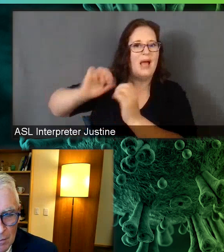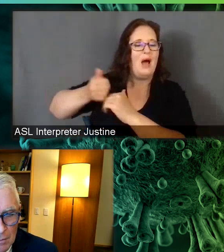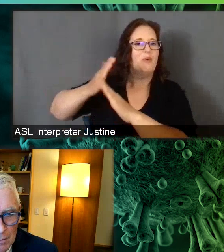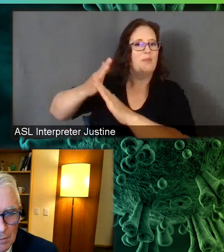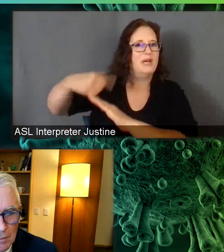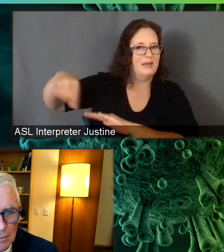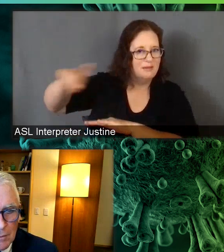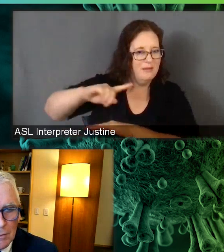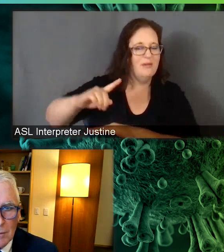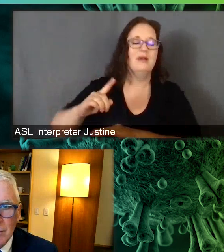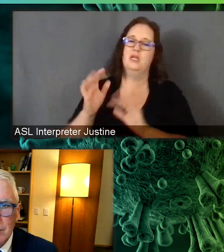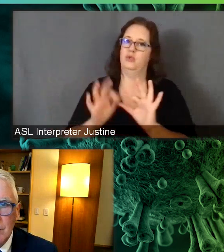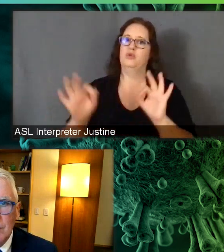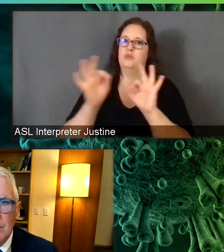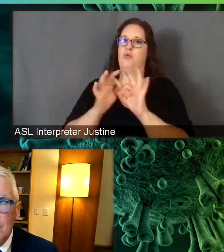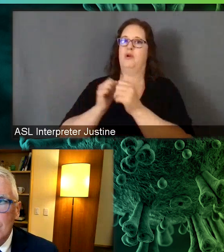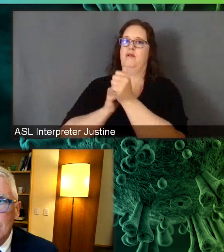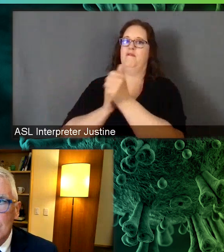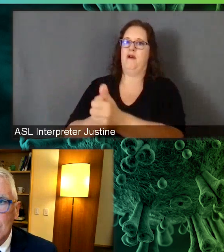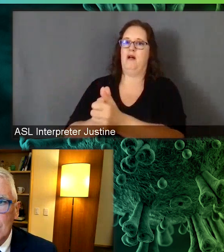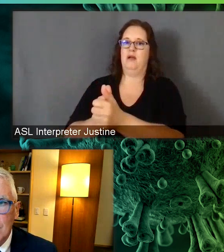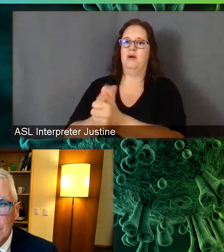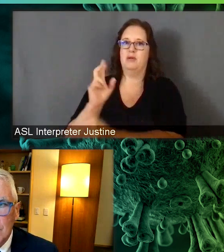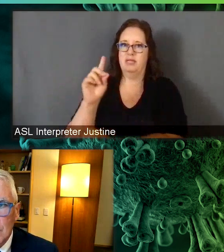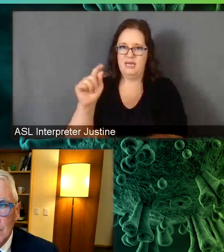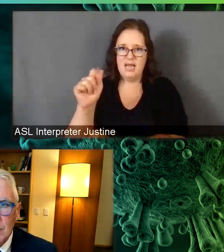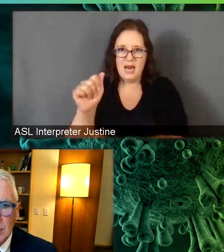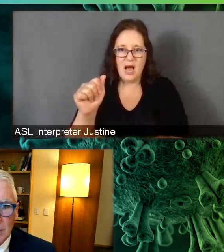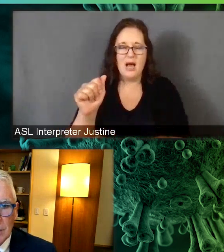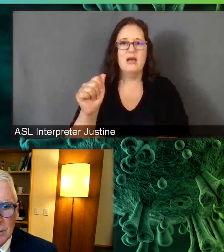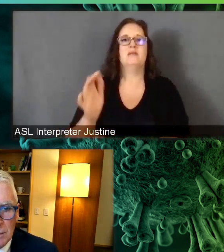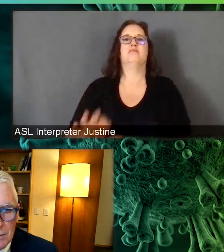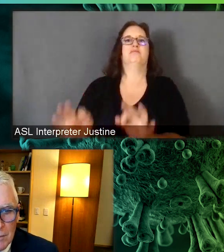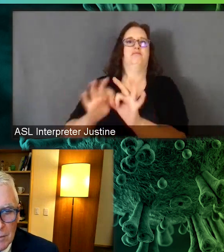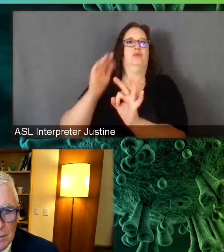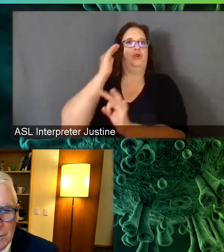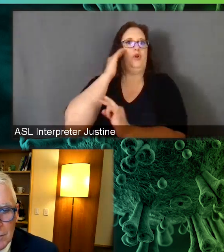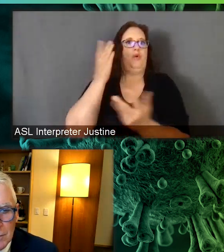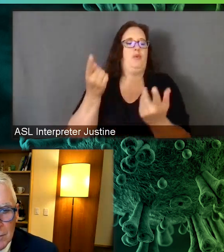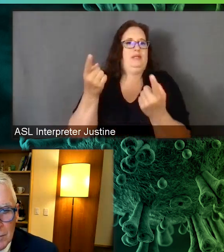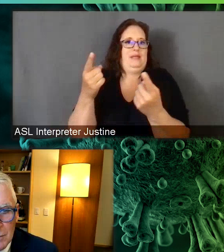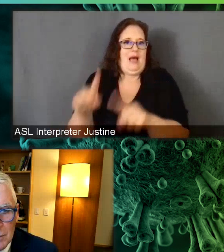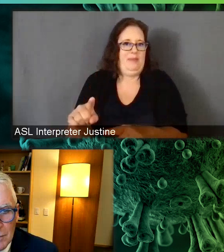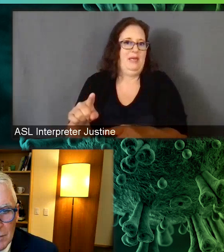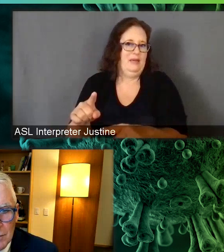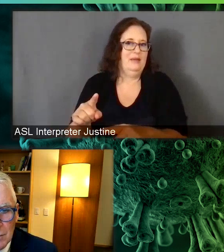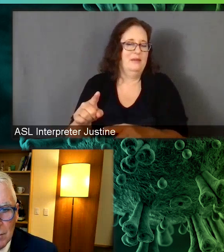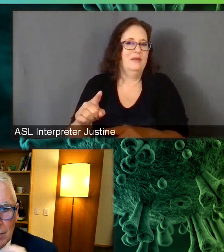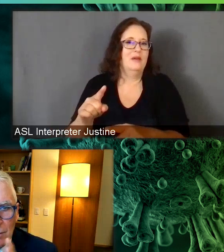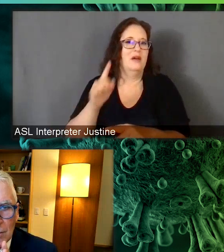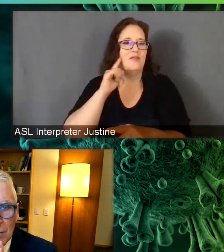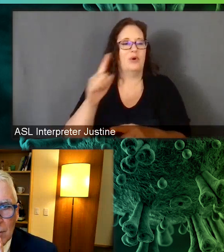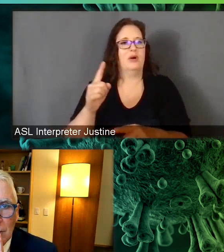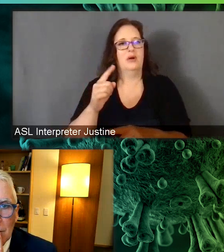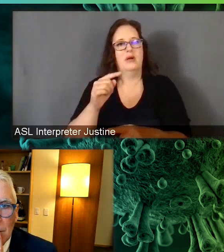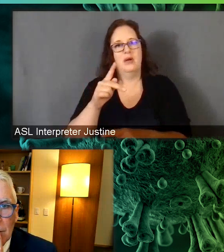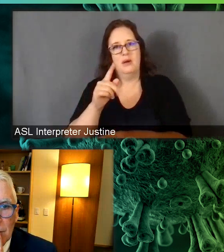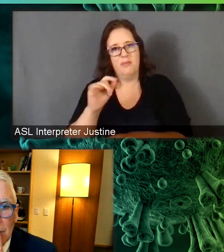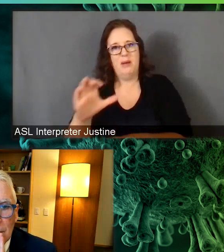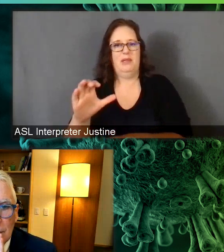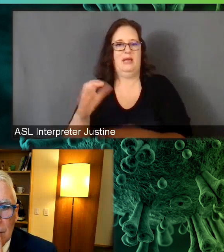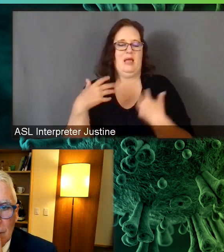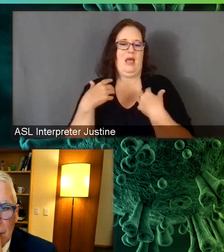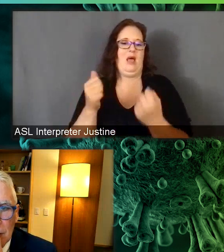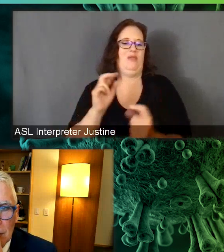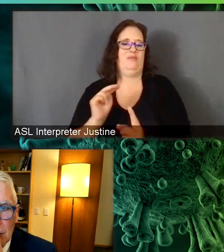mind is key and following the data and what's happening from a public health perspective are going to be important. And just having that kind of flexibility